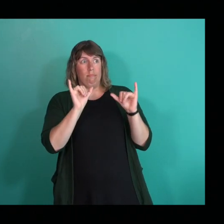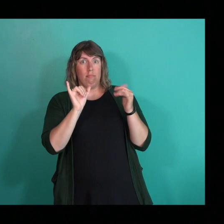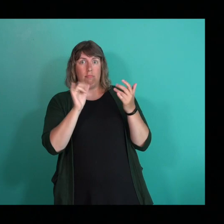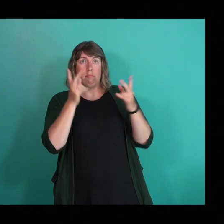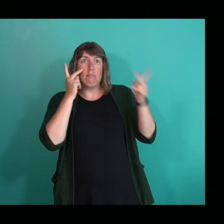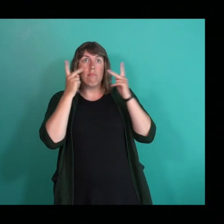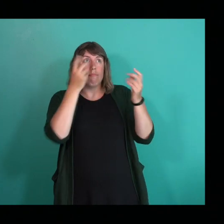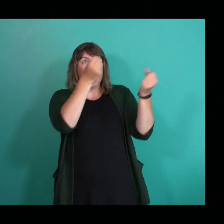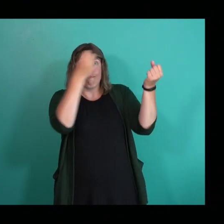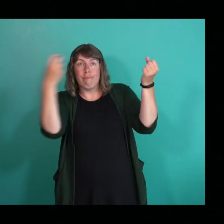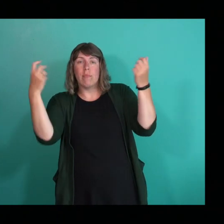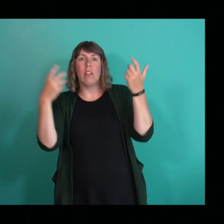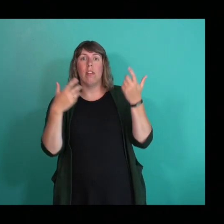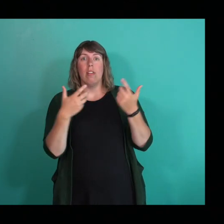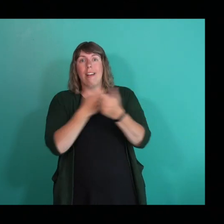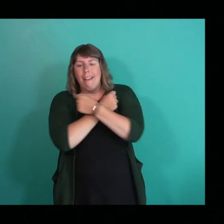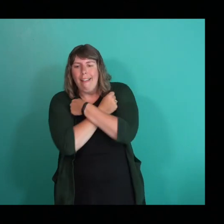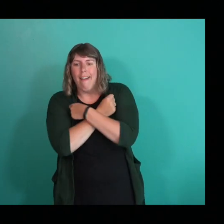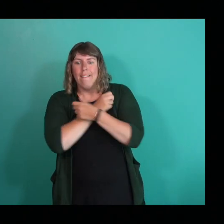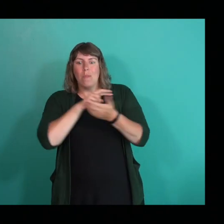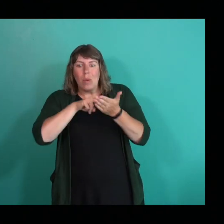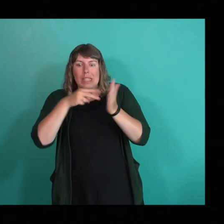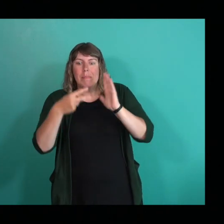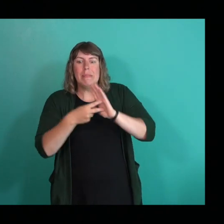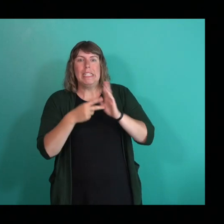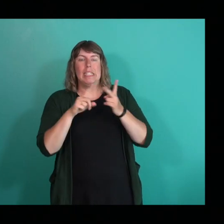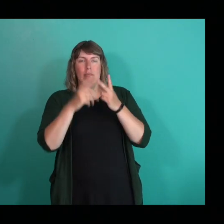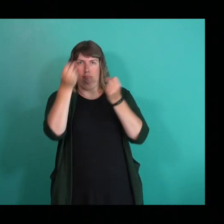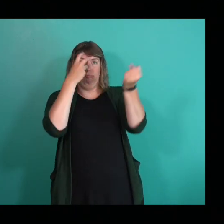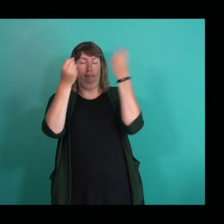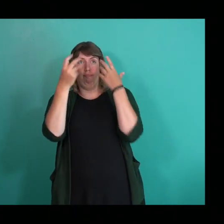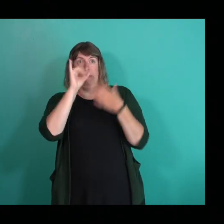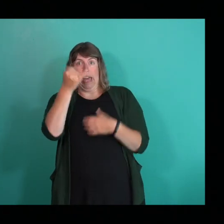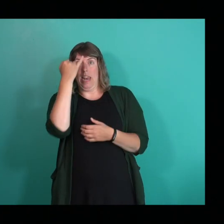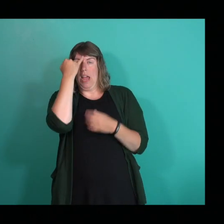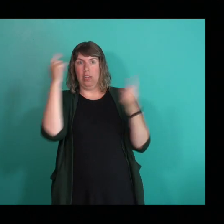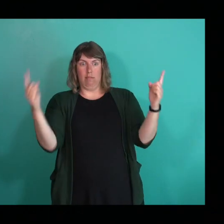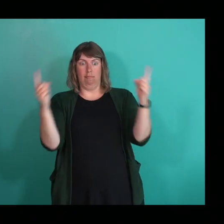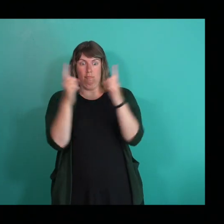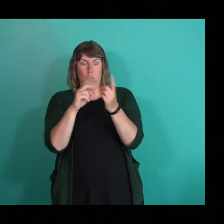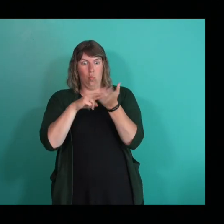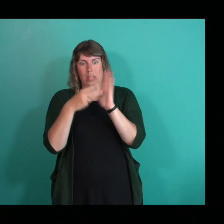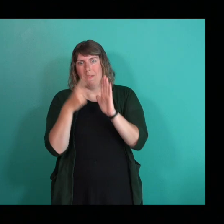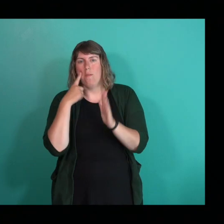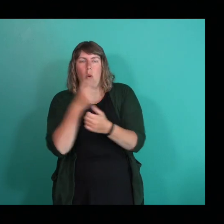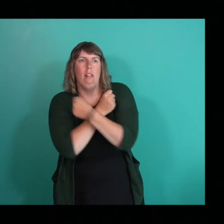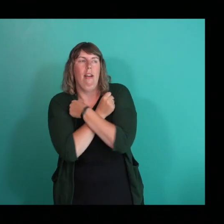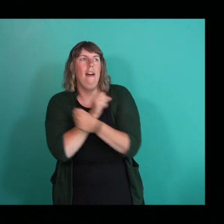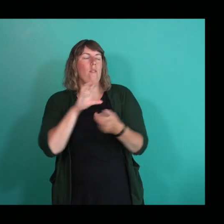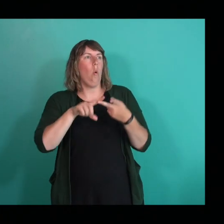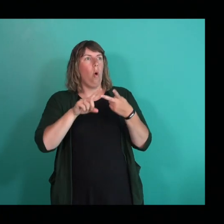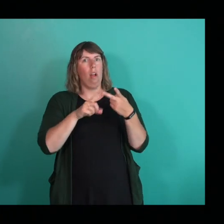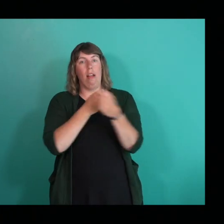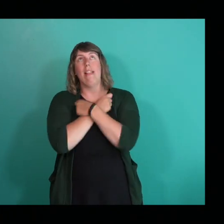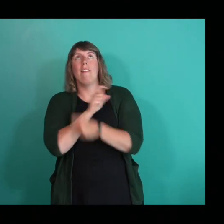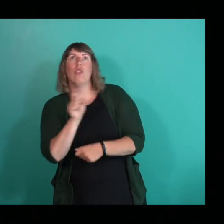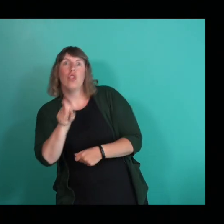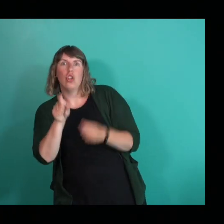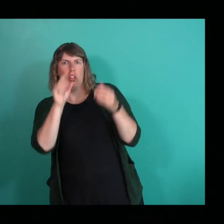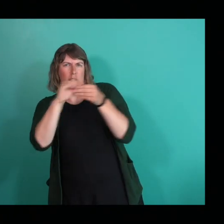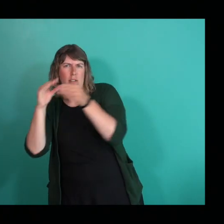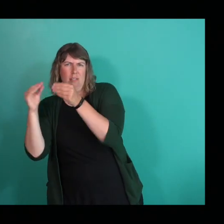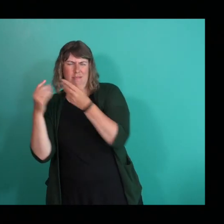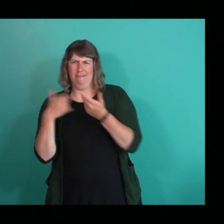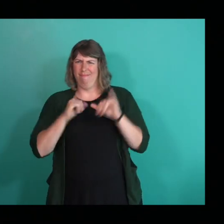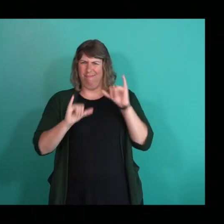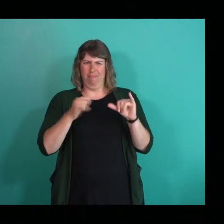you know what love is or you're broadcasted with a certain idea of what love is or what love should be. And then just